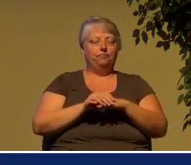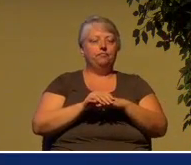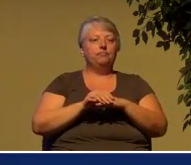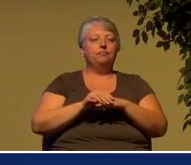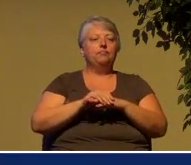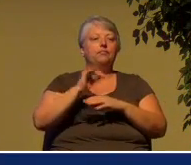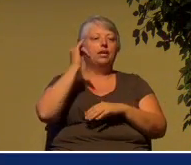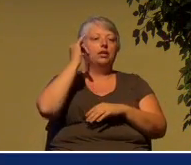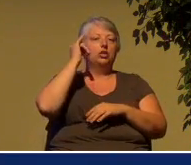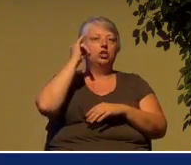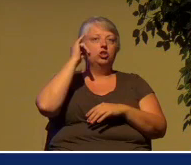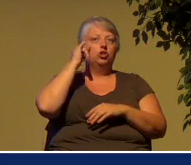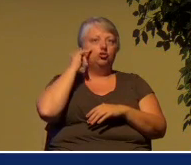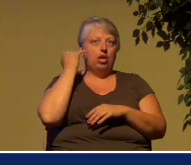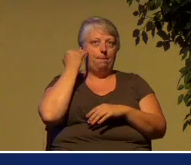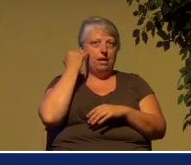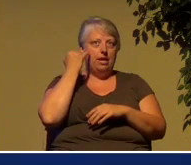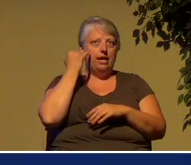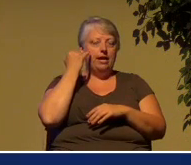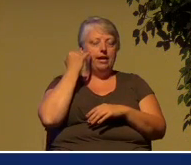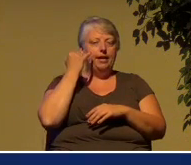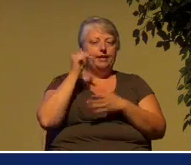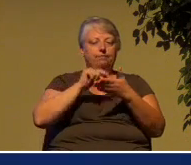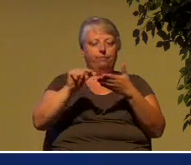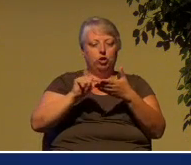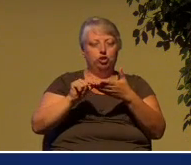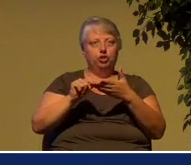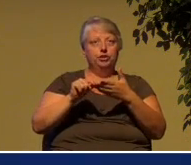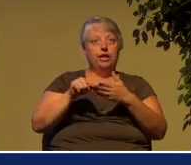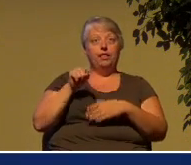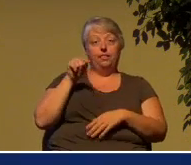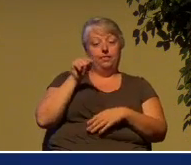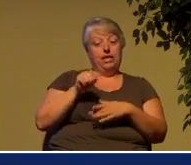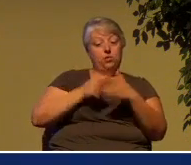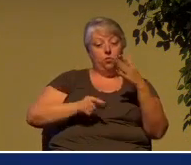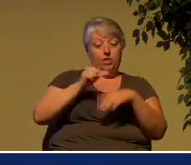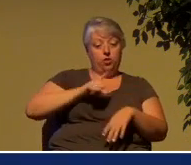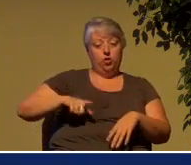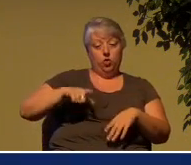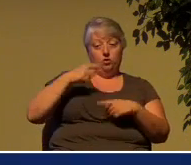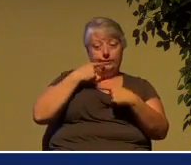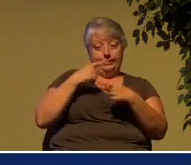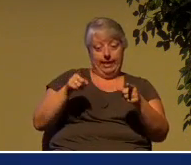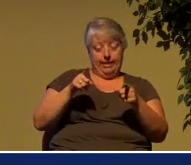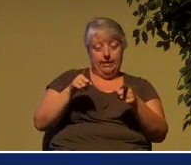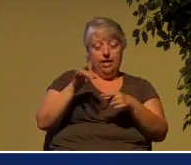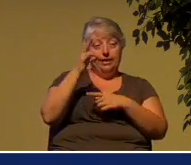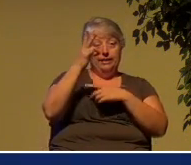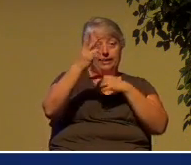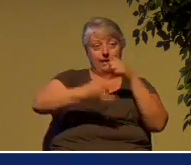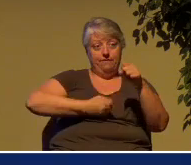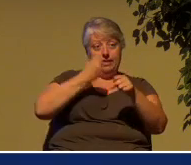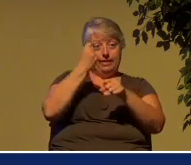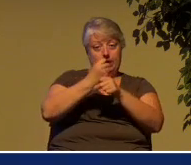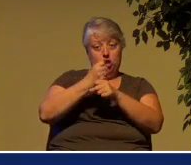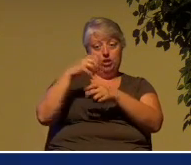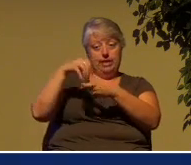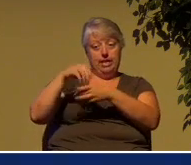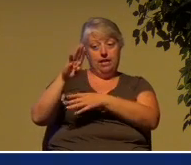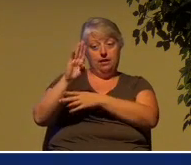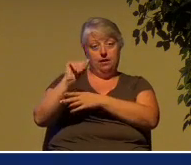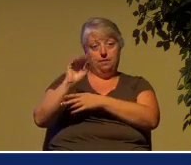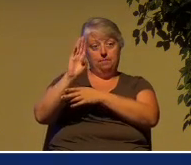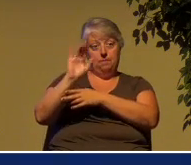He says, this is what the Lord says, when 70 years are completed for Babylon, I will come to you